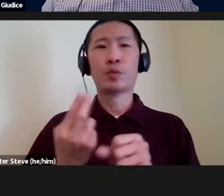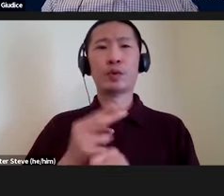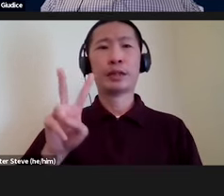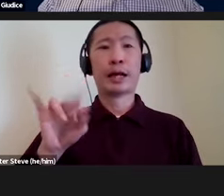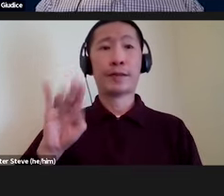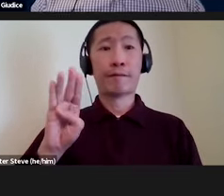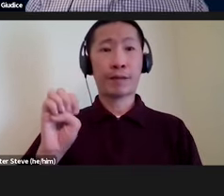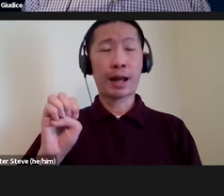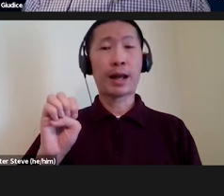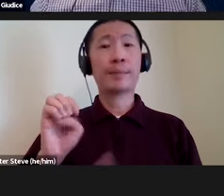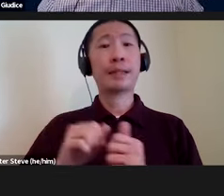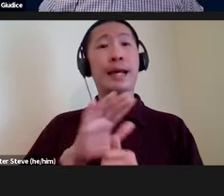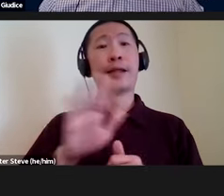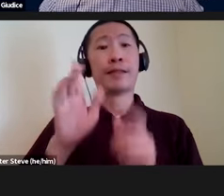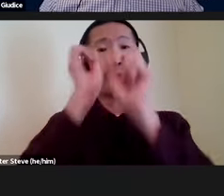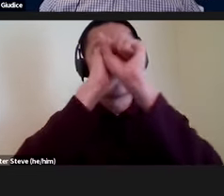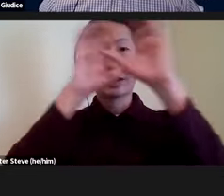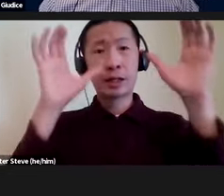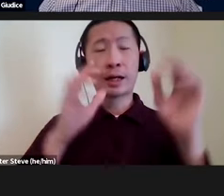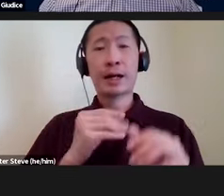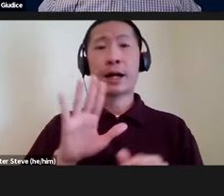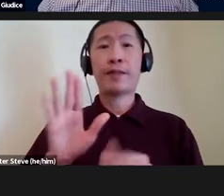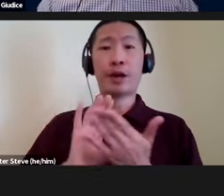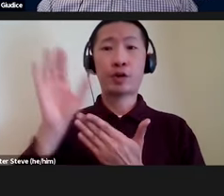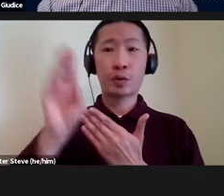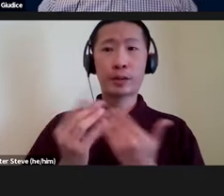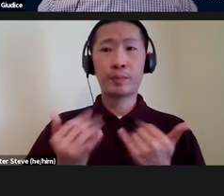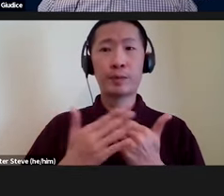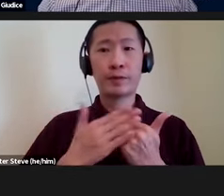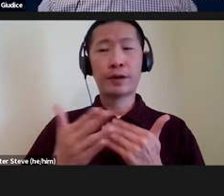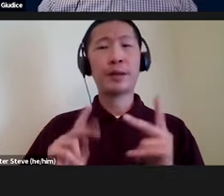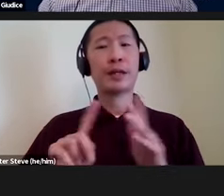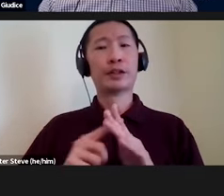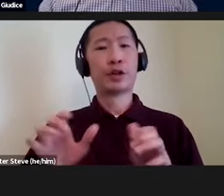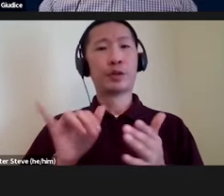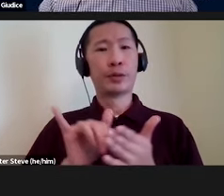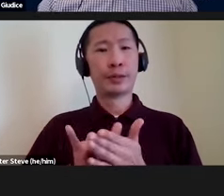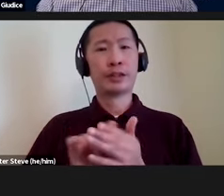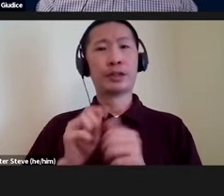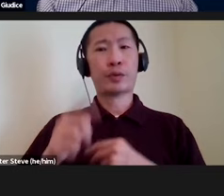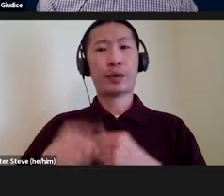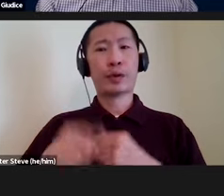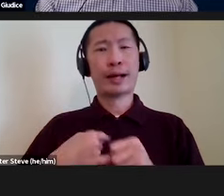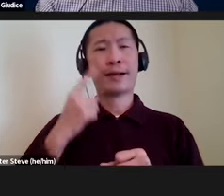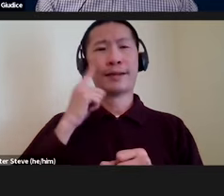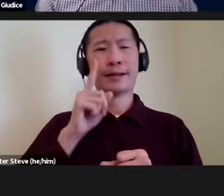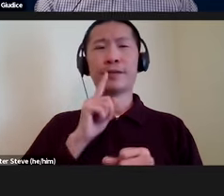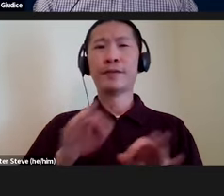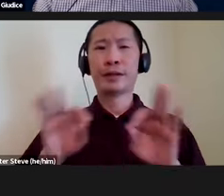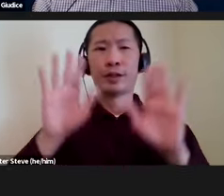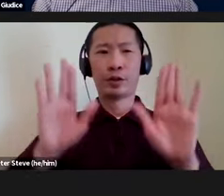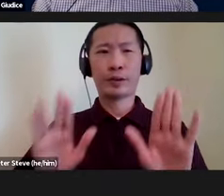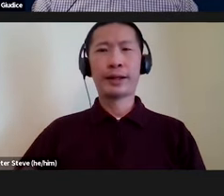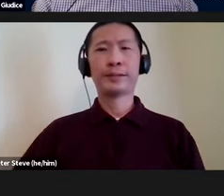in their visualizations and their curricula moving forward, and people are starting to do this around the world, which I think is really great.